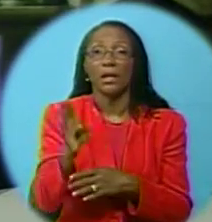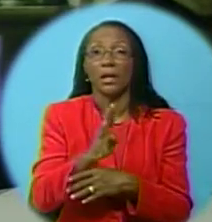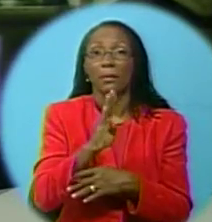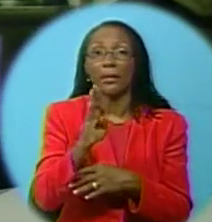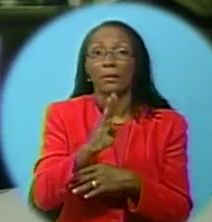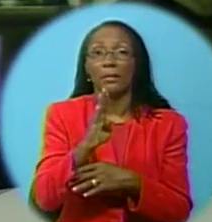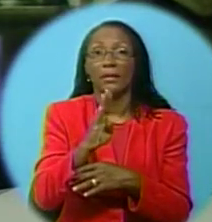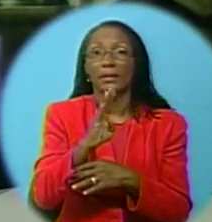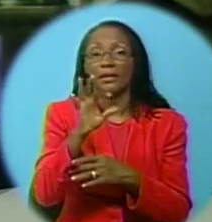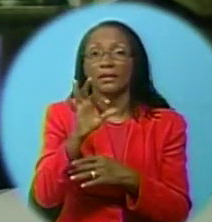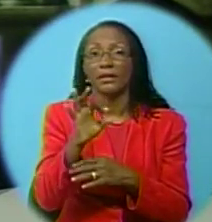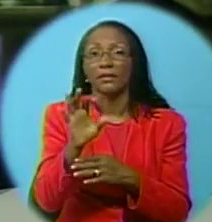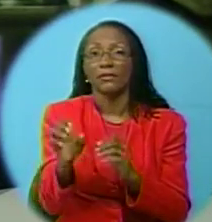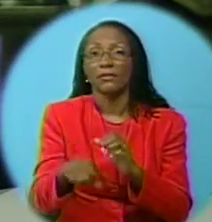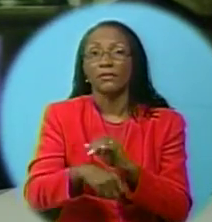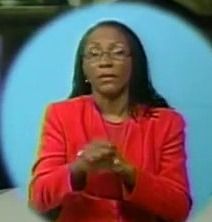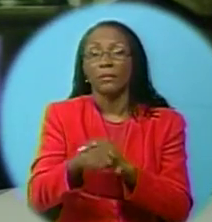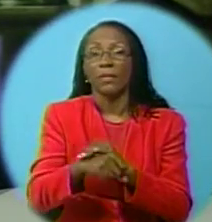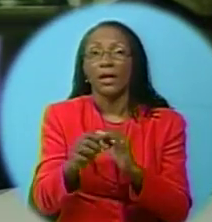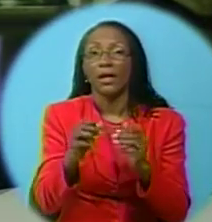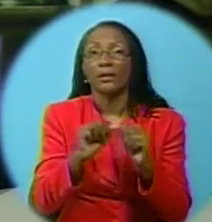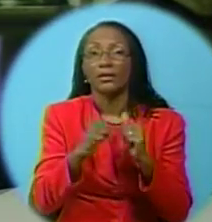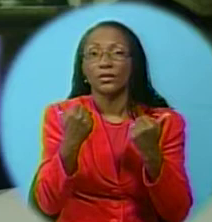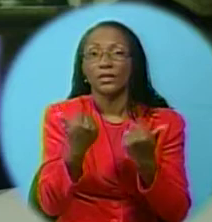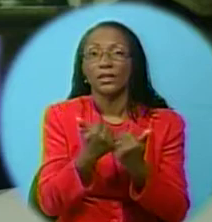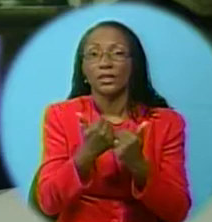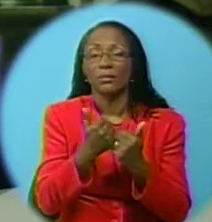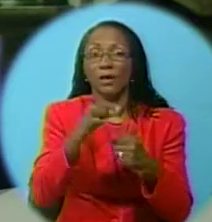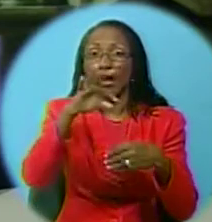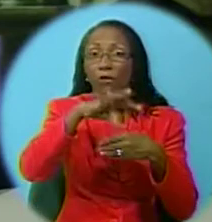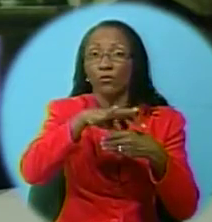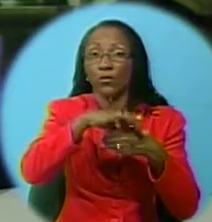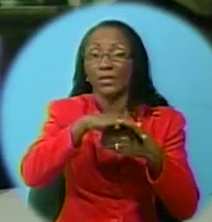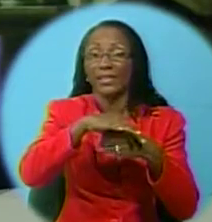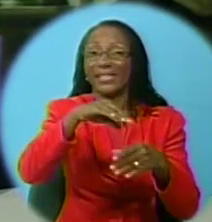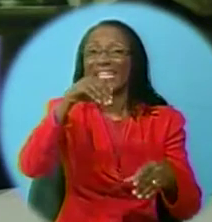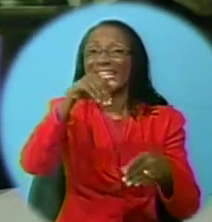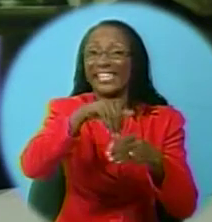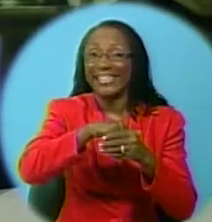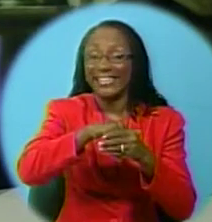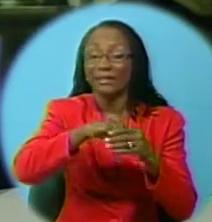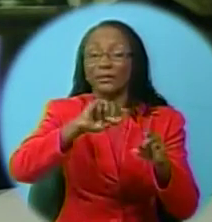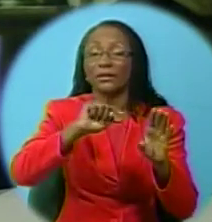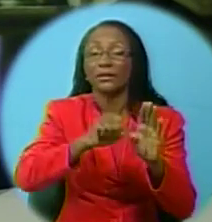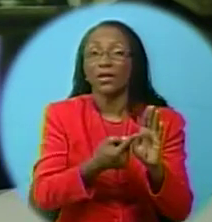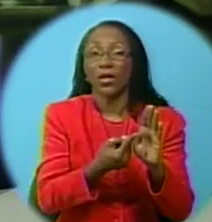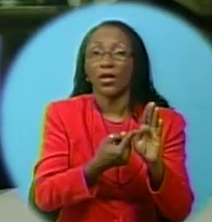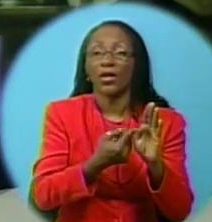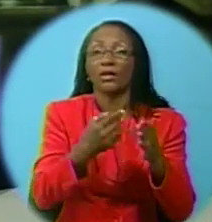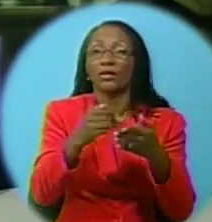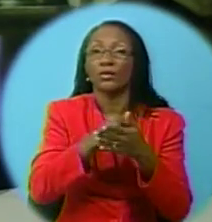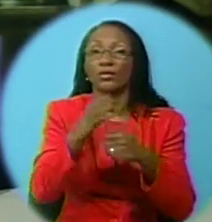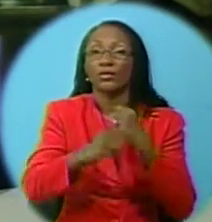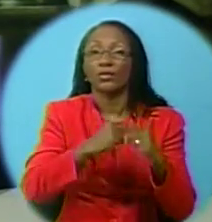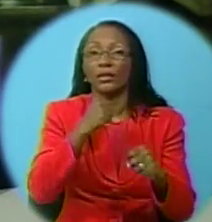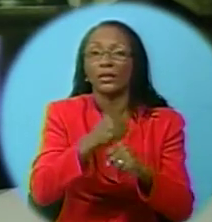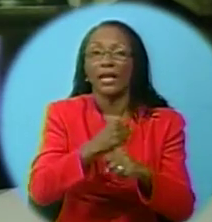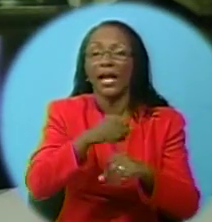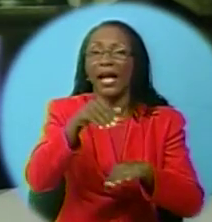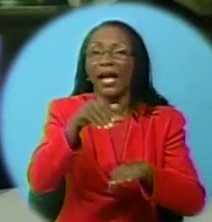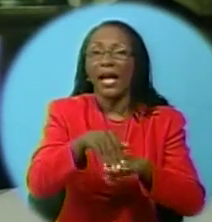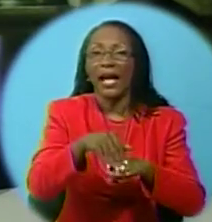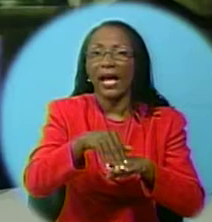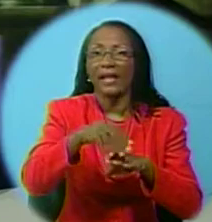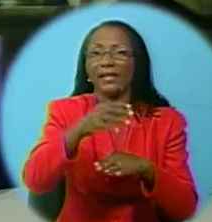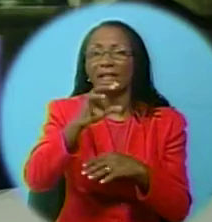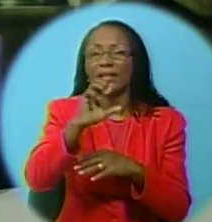Association's executive have been voted in following the elections last night at their annual general meeting at the Solidarity House in